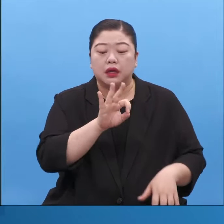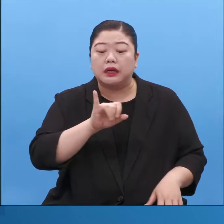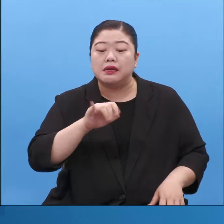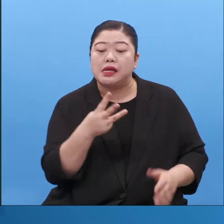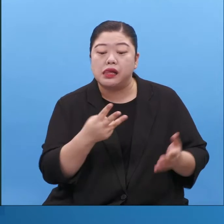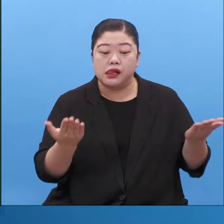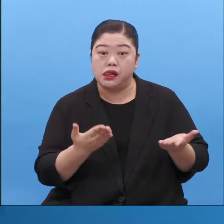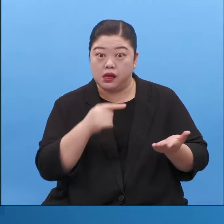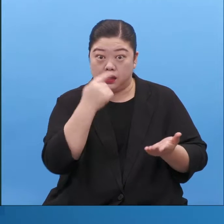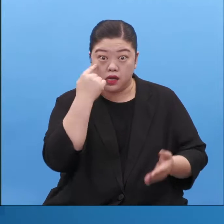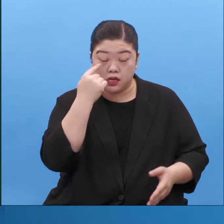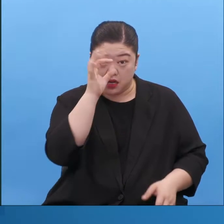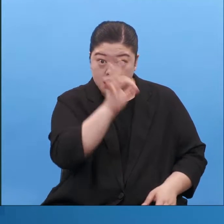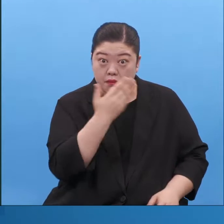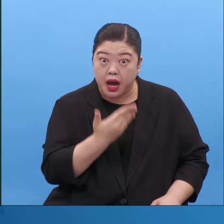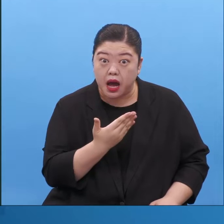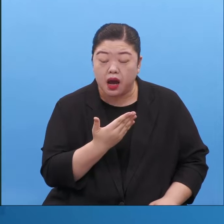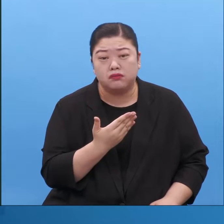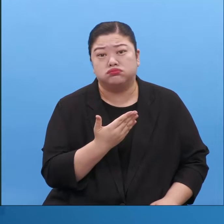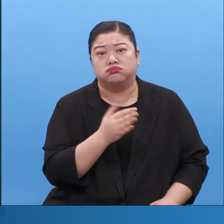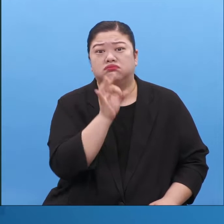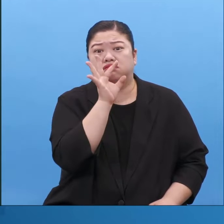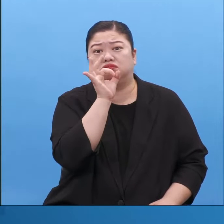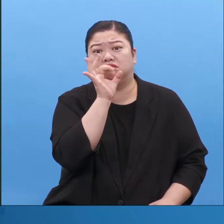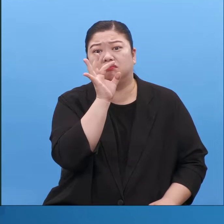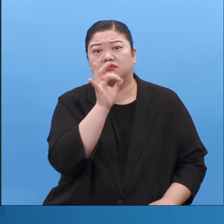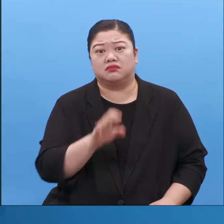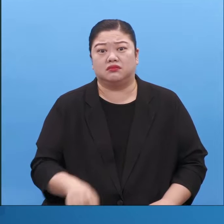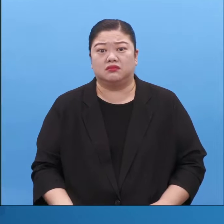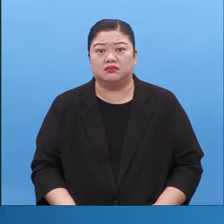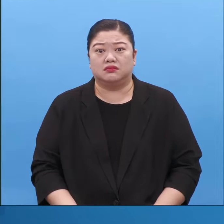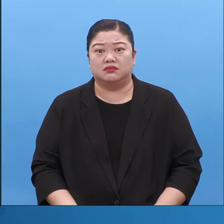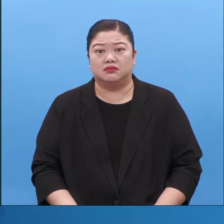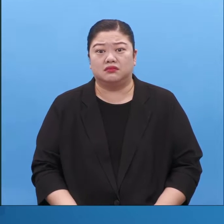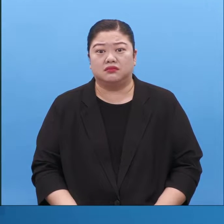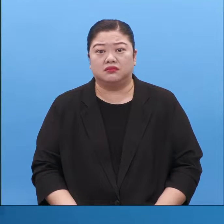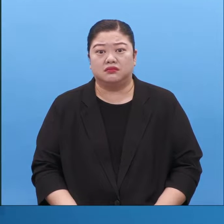then in order to do well in your company if you only think about yourself you've already lost